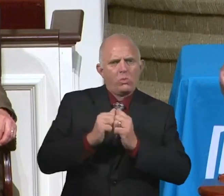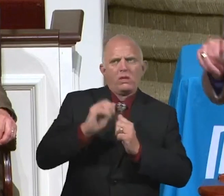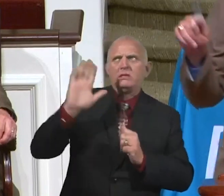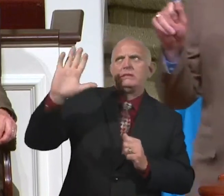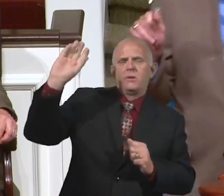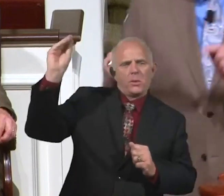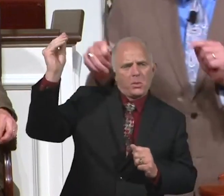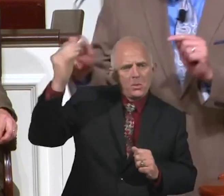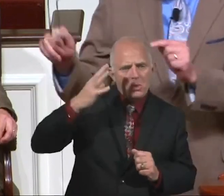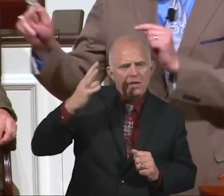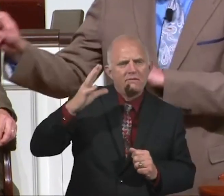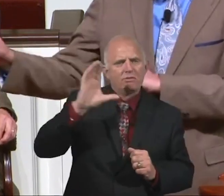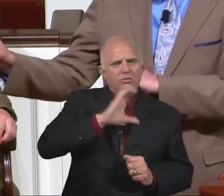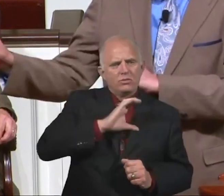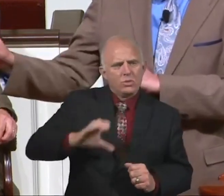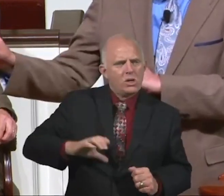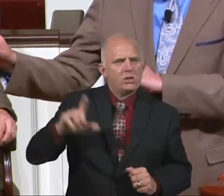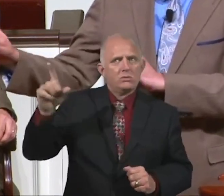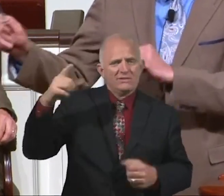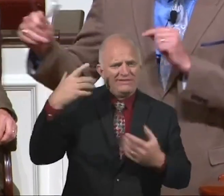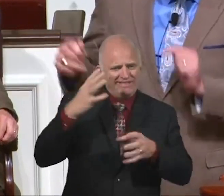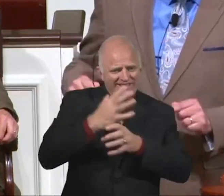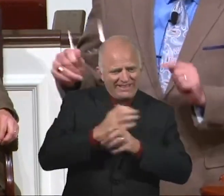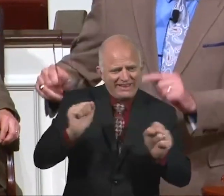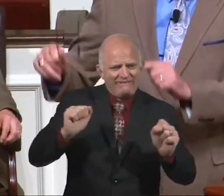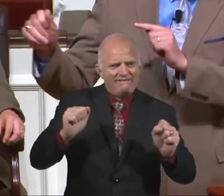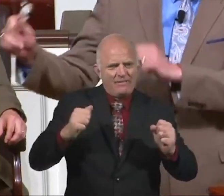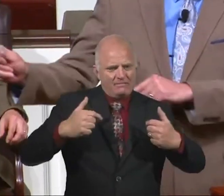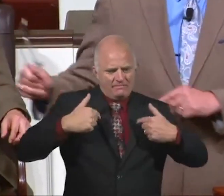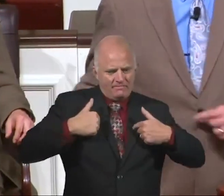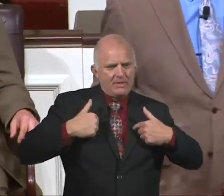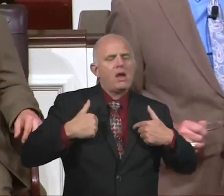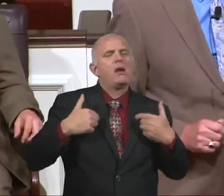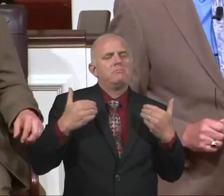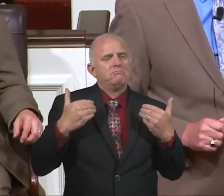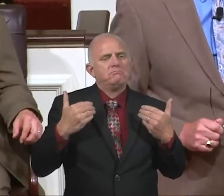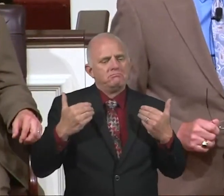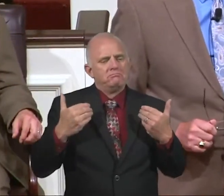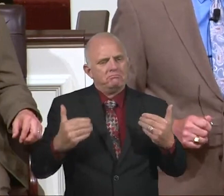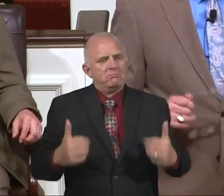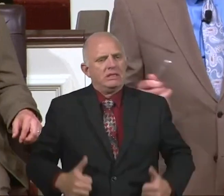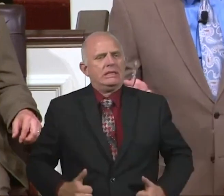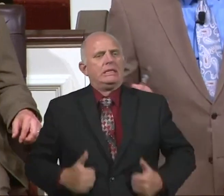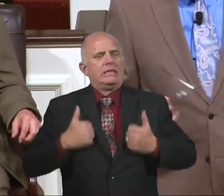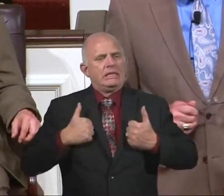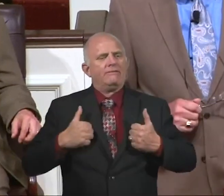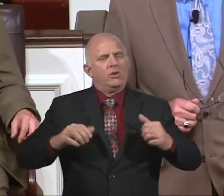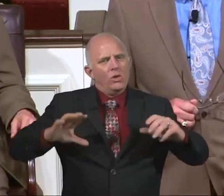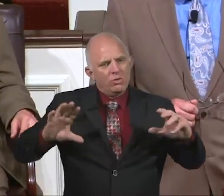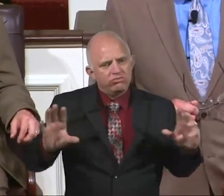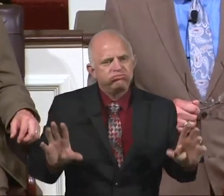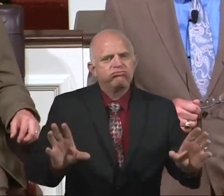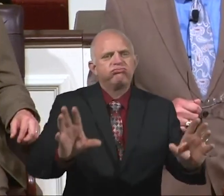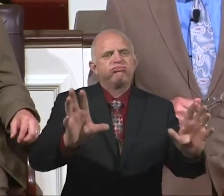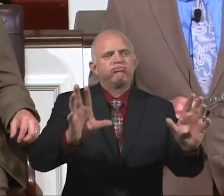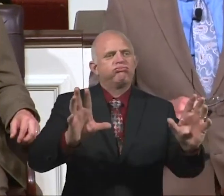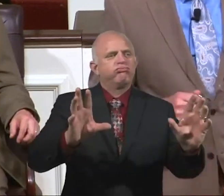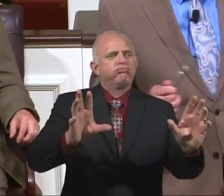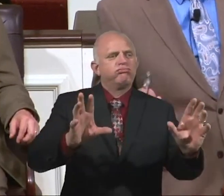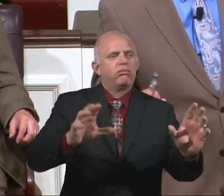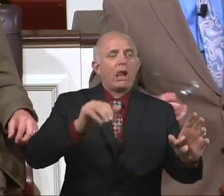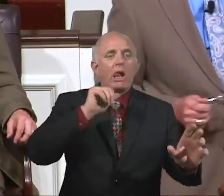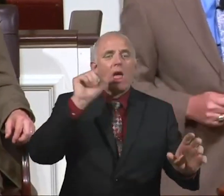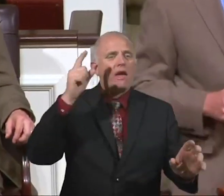saved you, now live out his grace and let him help you in this role. And it's not going to be for the faint of heart.